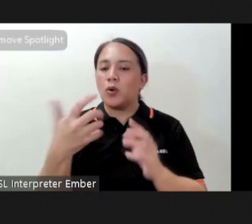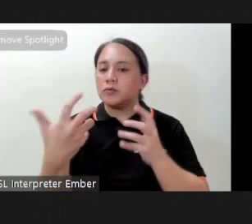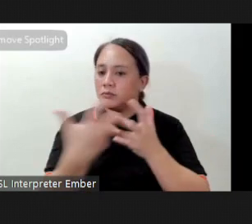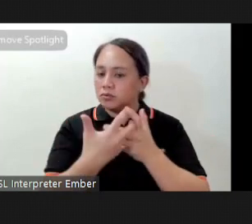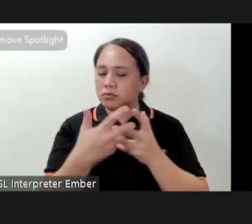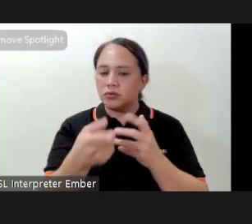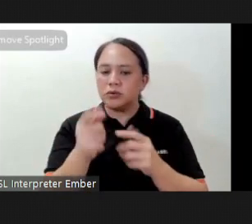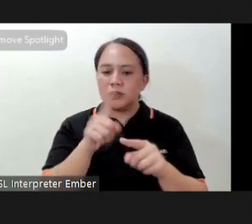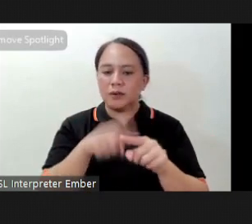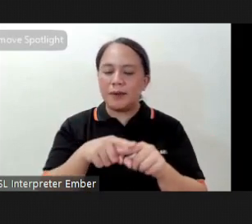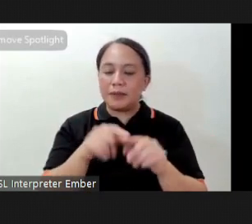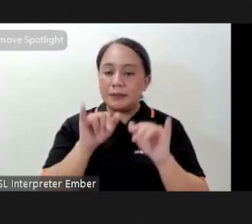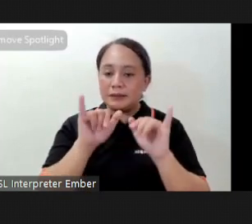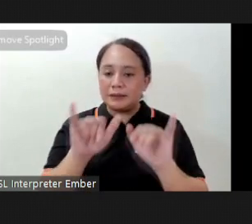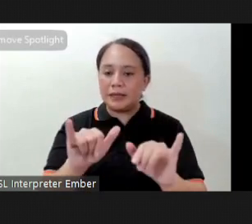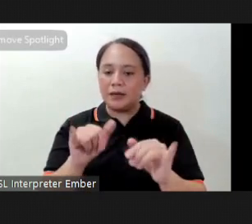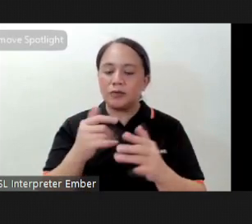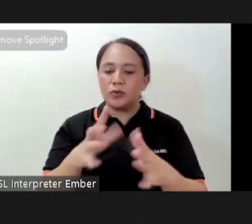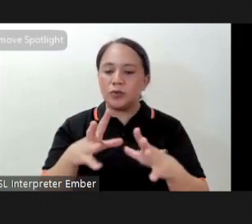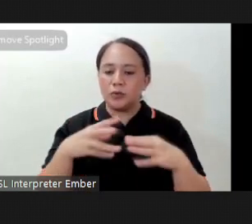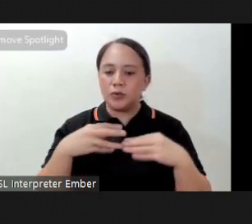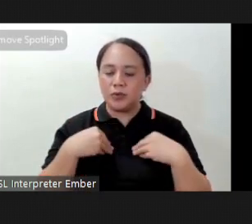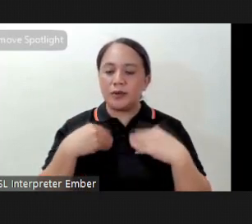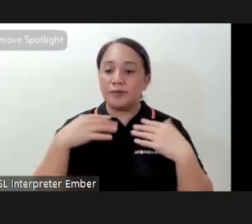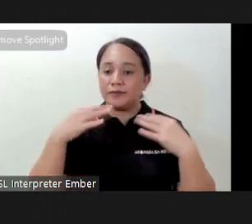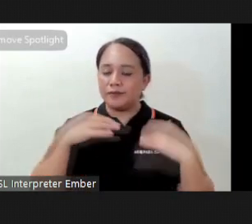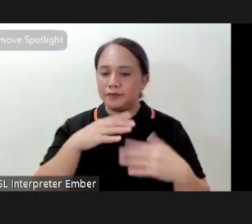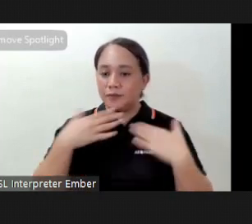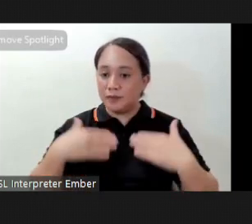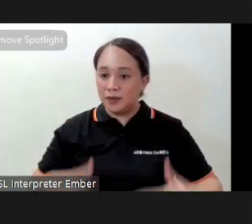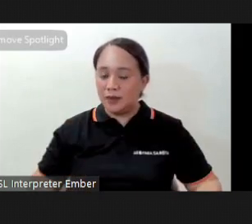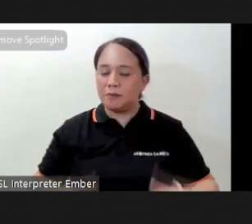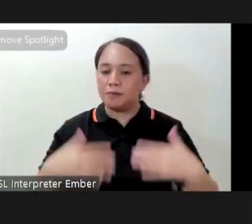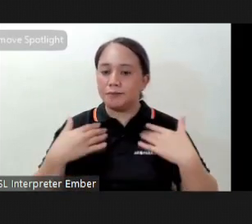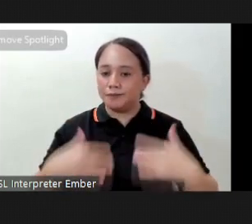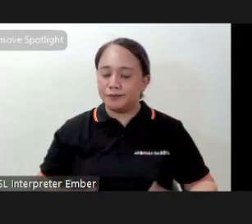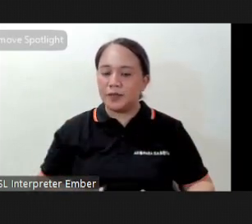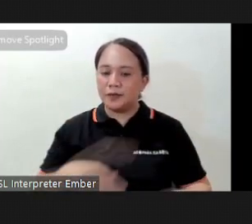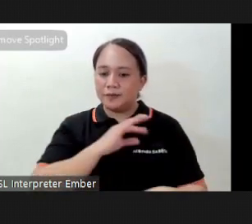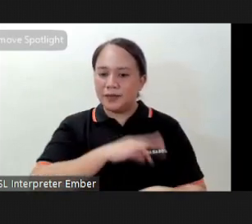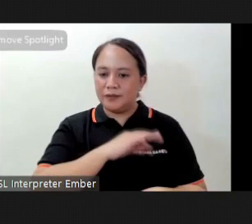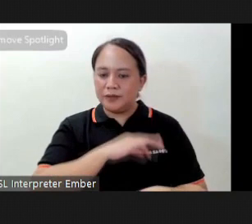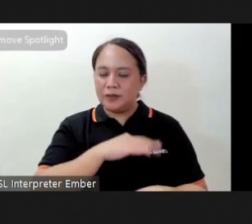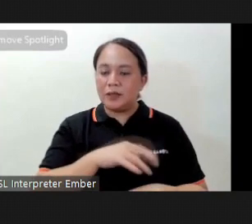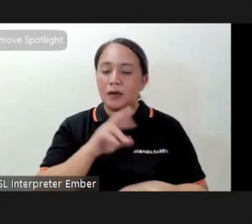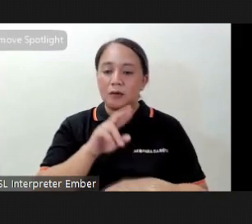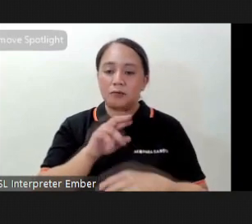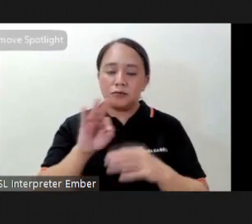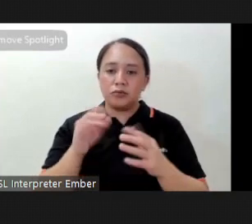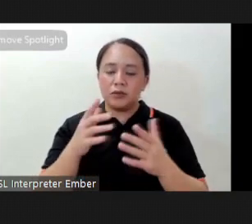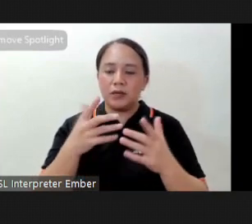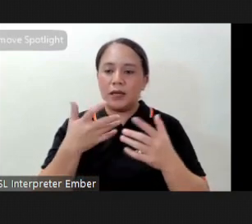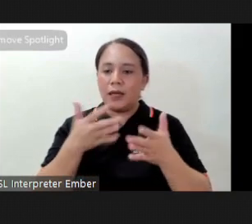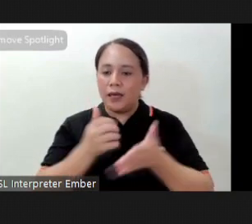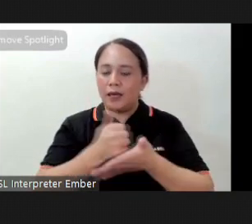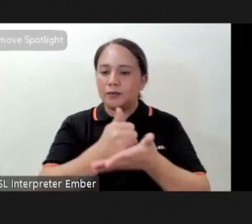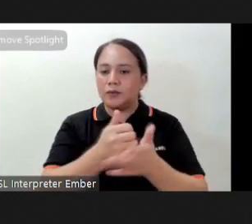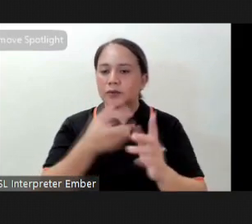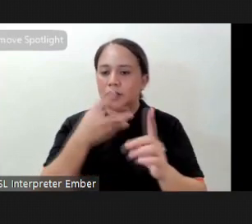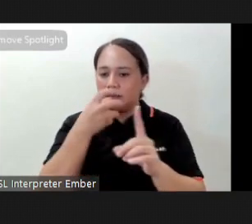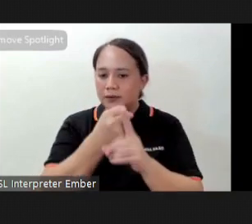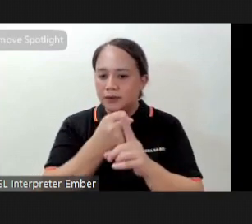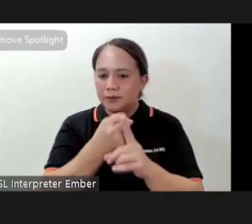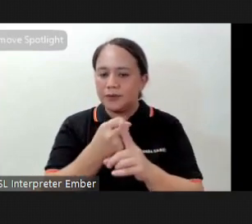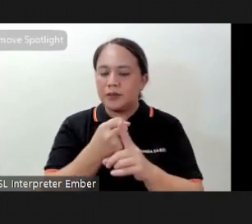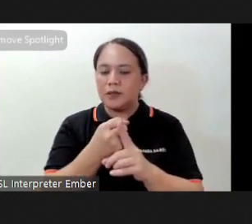stick to it in order to receive its full benefits growflow is a tool that helps you achieve more confidence and